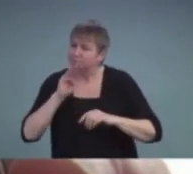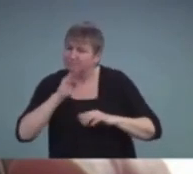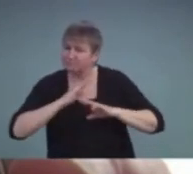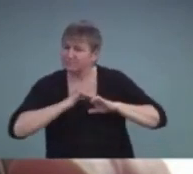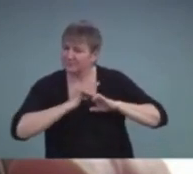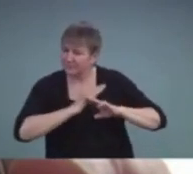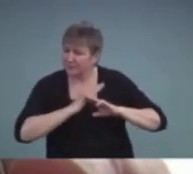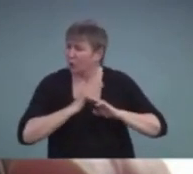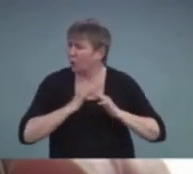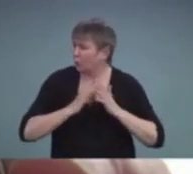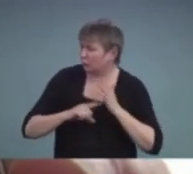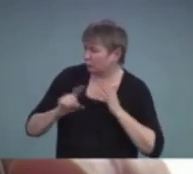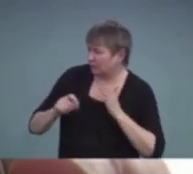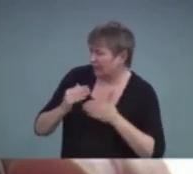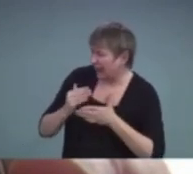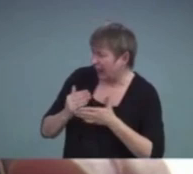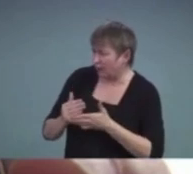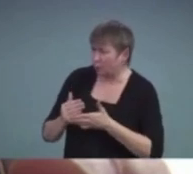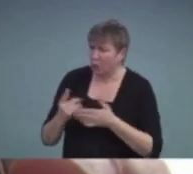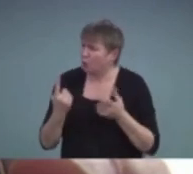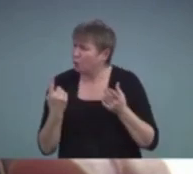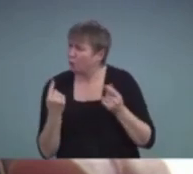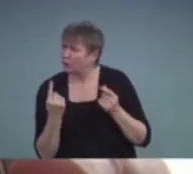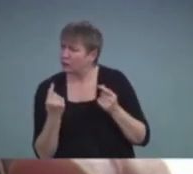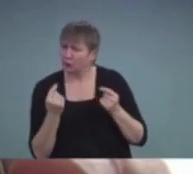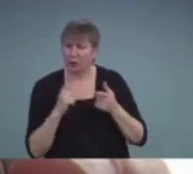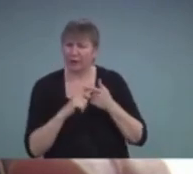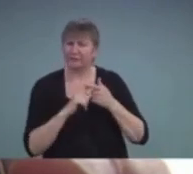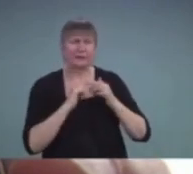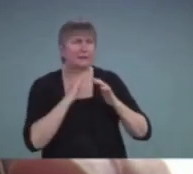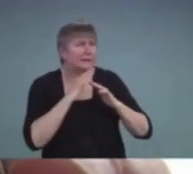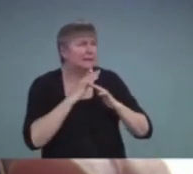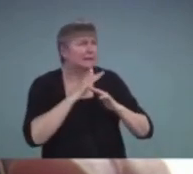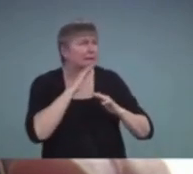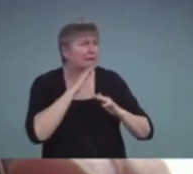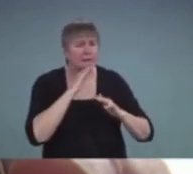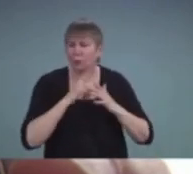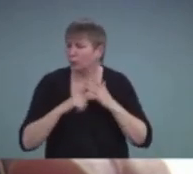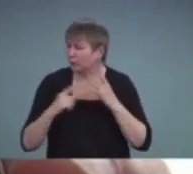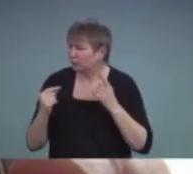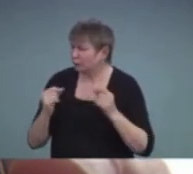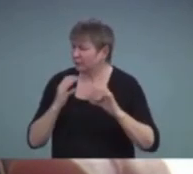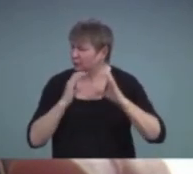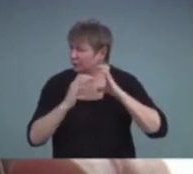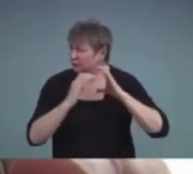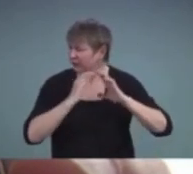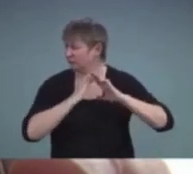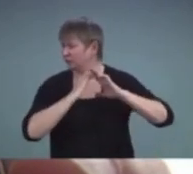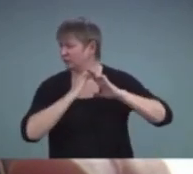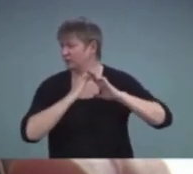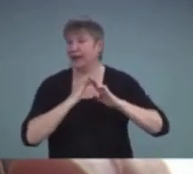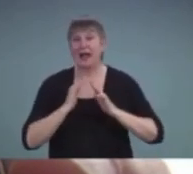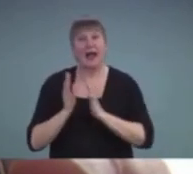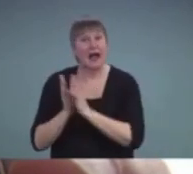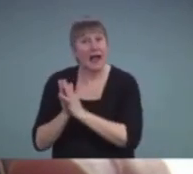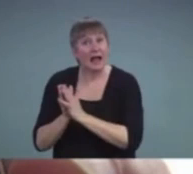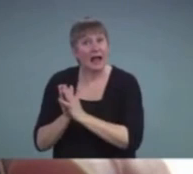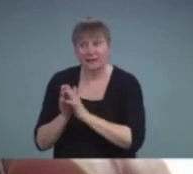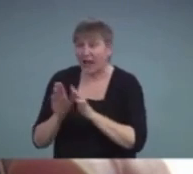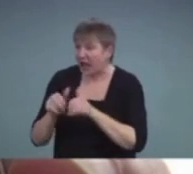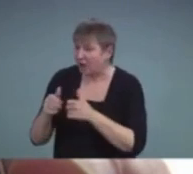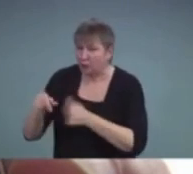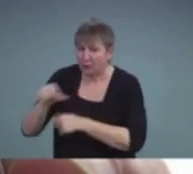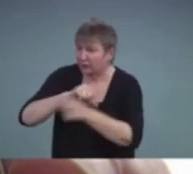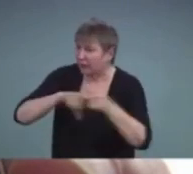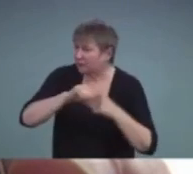need help or what they're doing to overcome any kinds of communication challenges. And ask them how they interact with others as